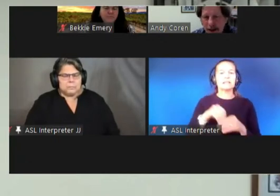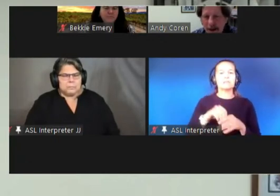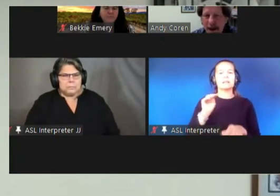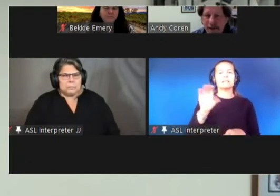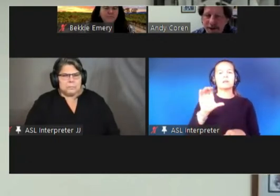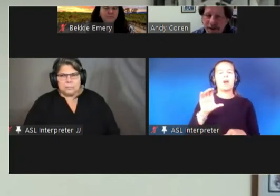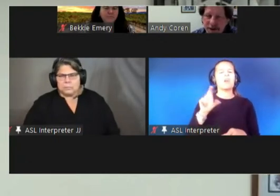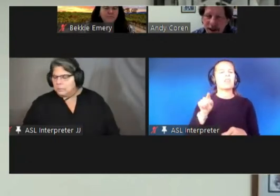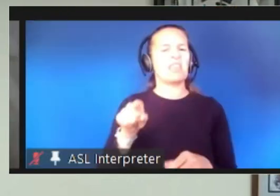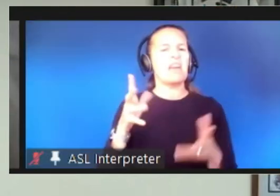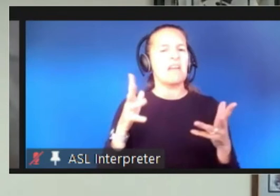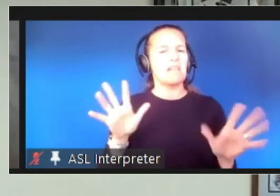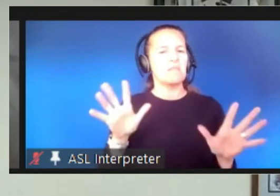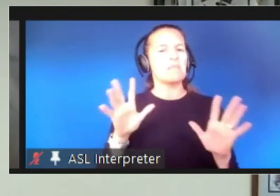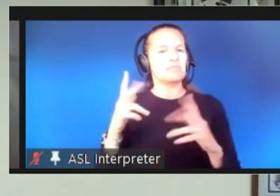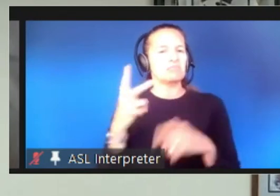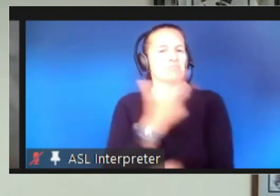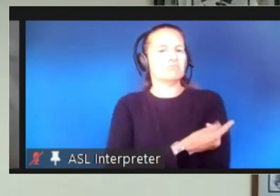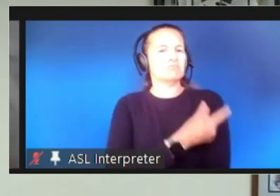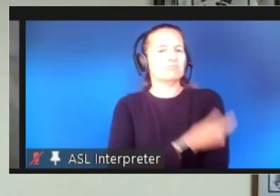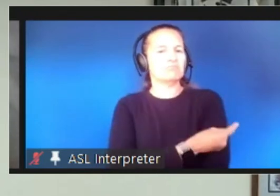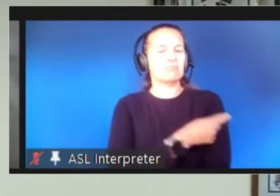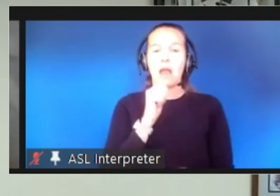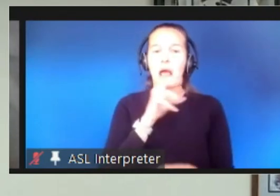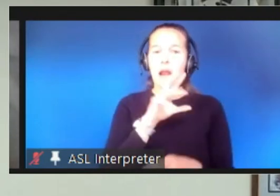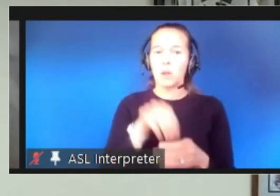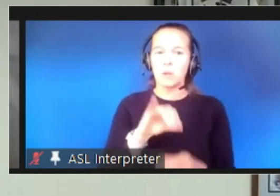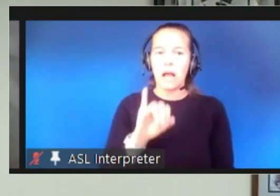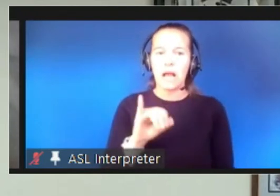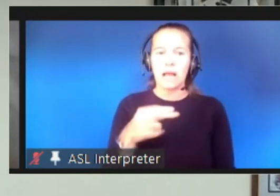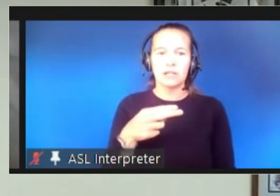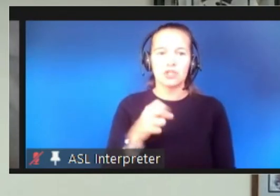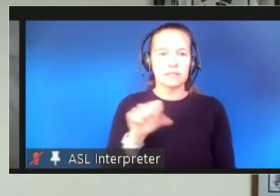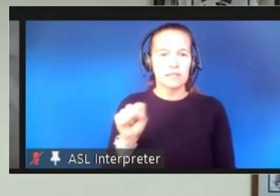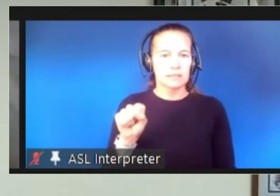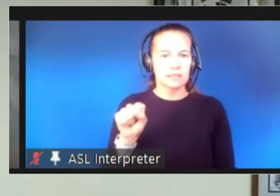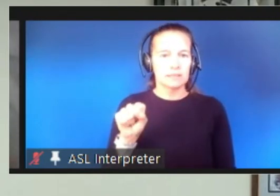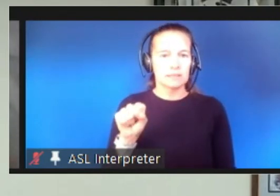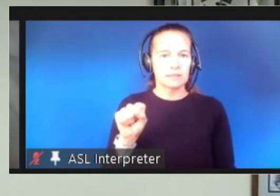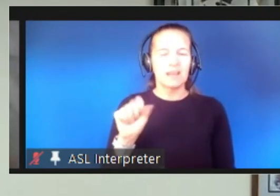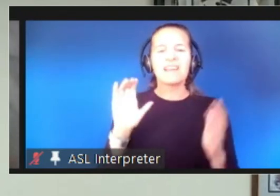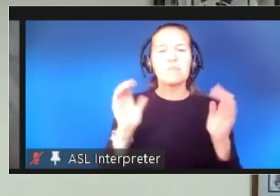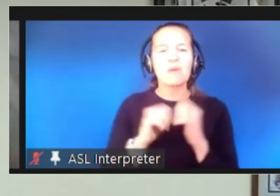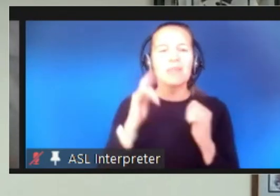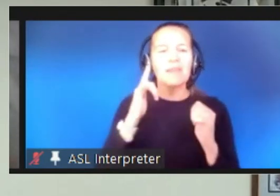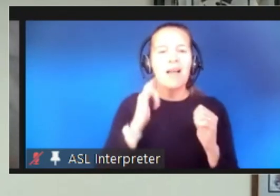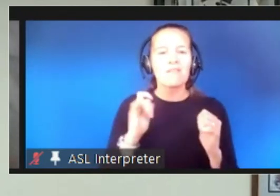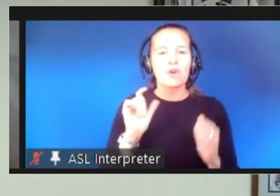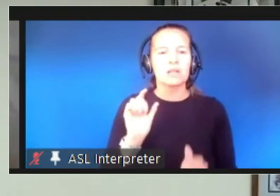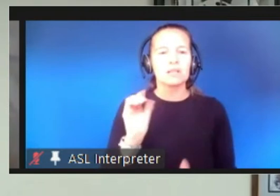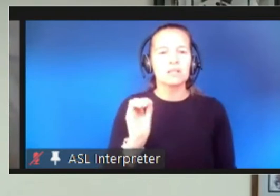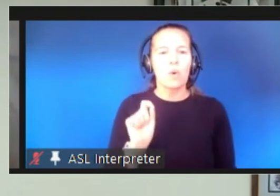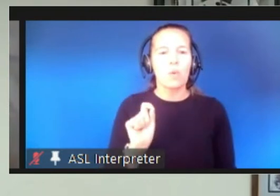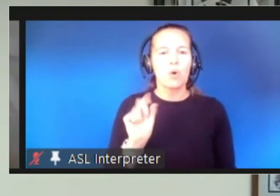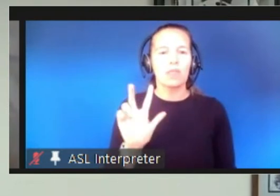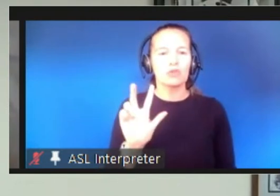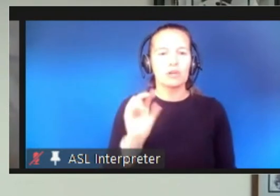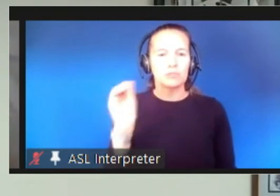our data and this does not include the IHS doses compared to California is 0.3%.